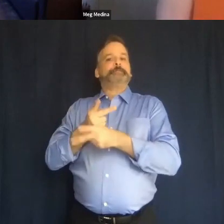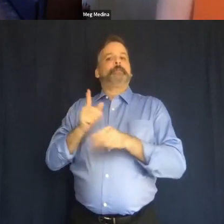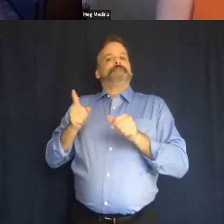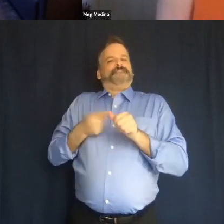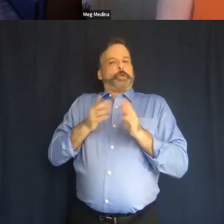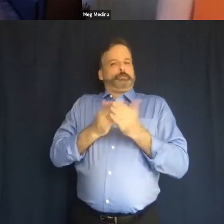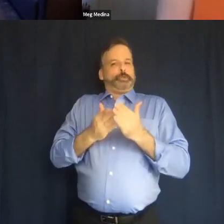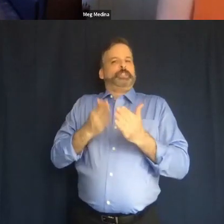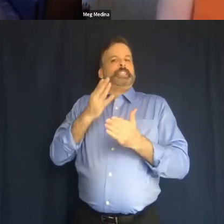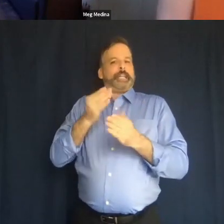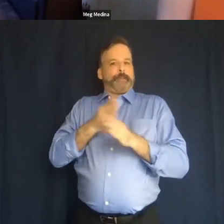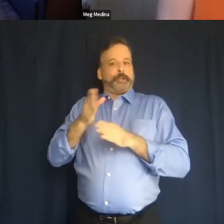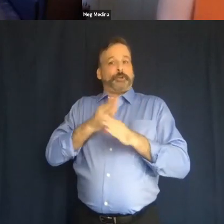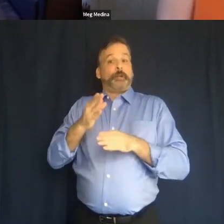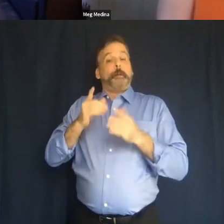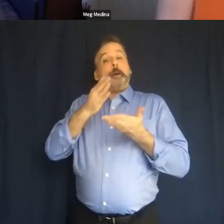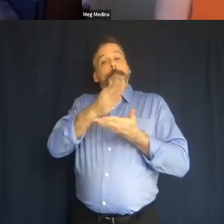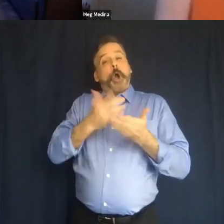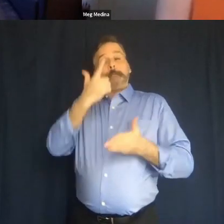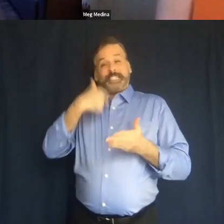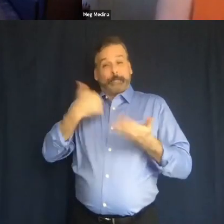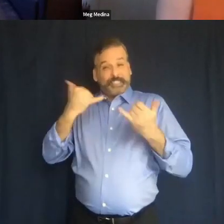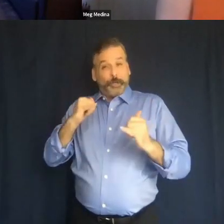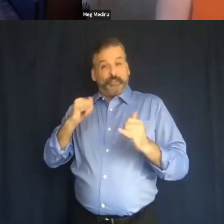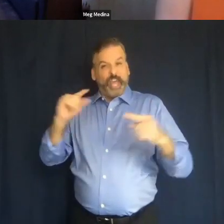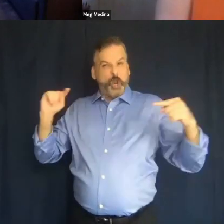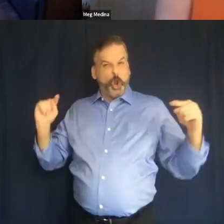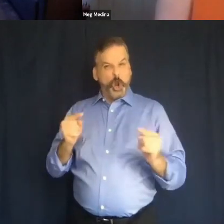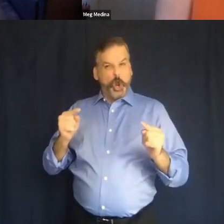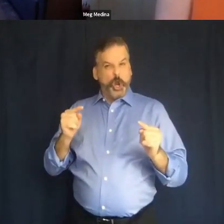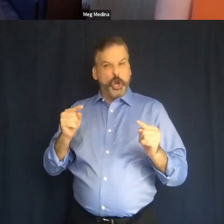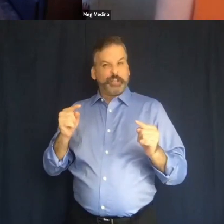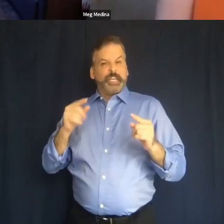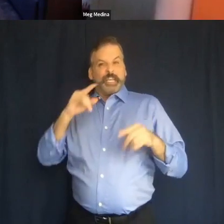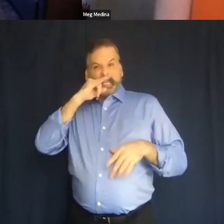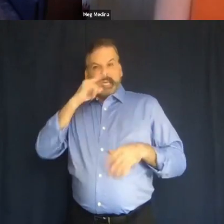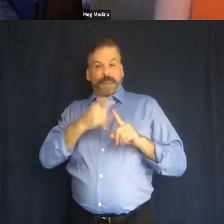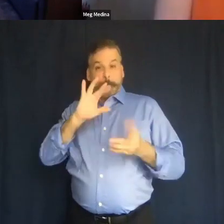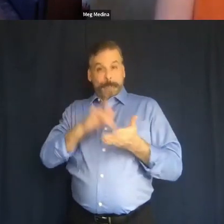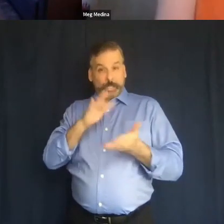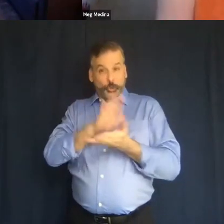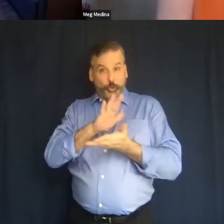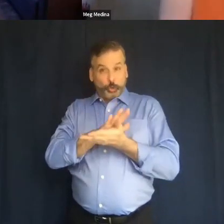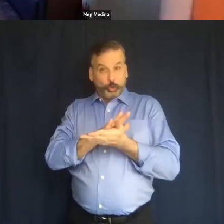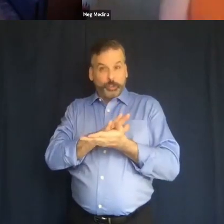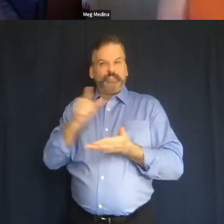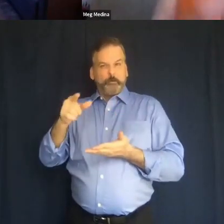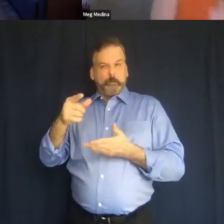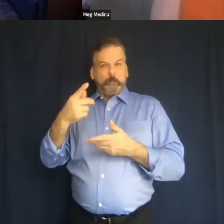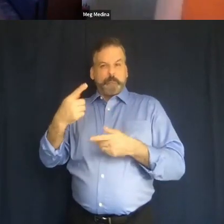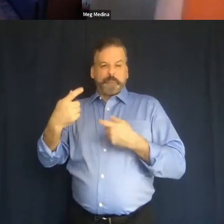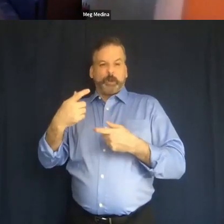because I'm still that hurt kid from middle school and I want those people who were rude to me and meanies to know that they should have been nicer